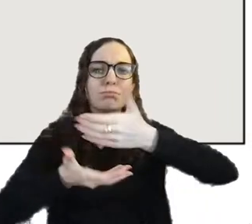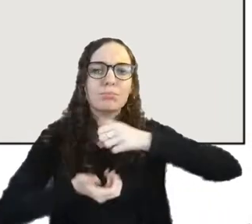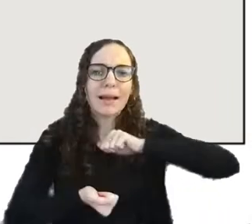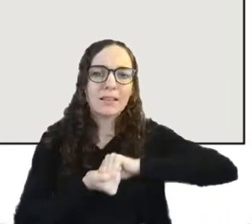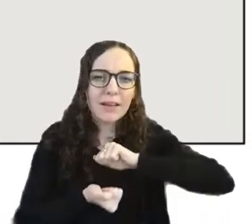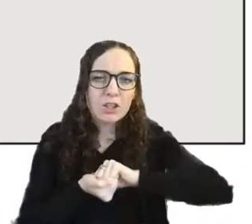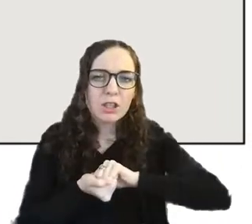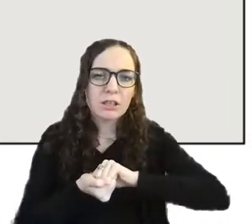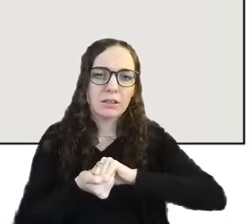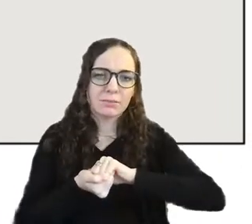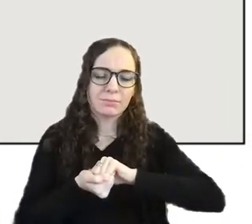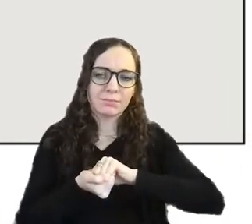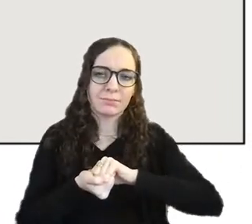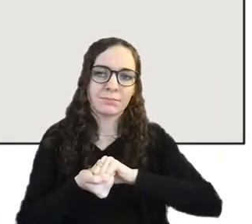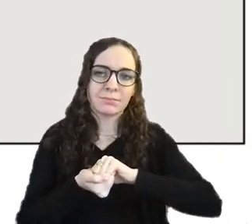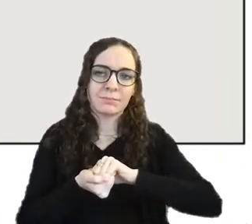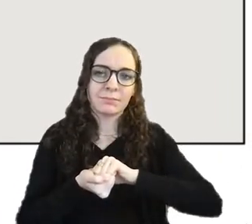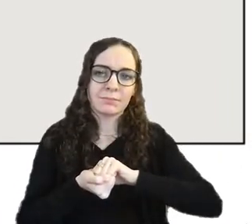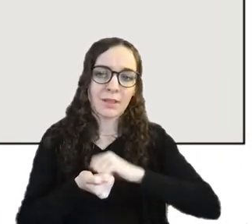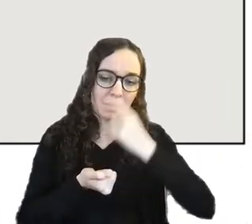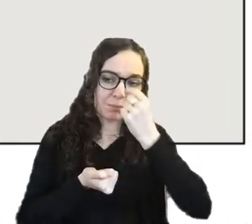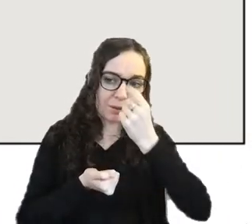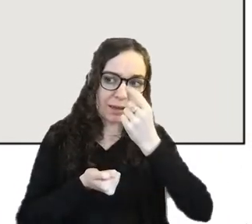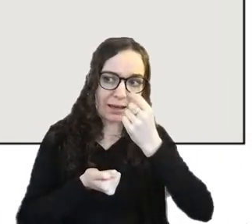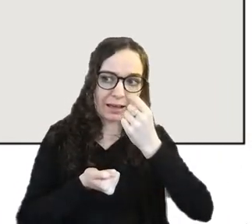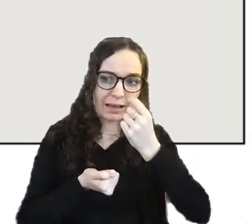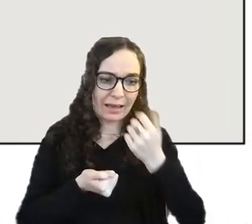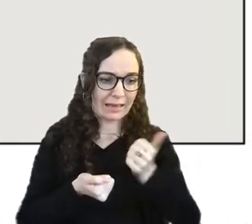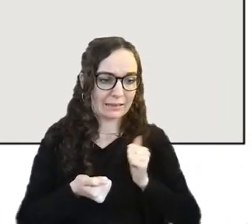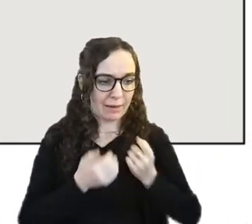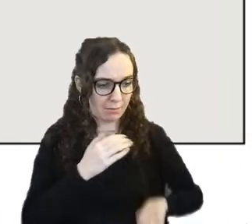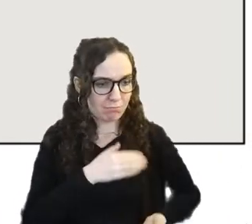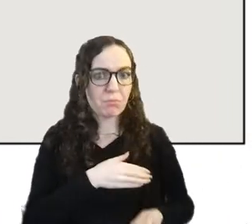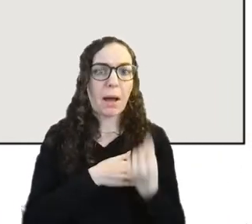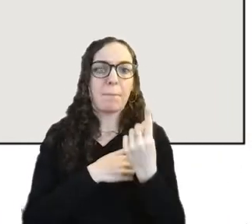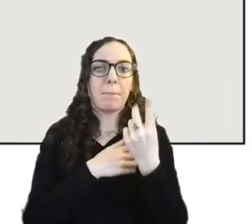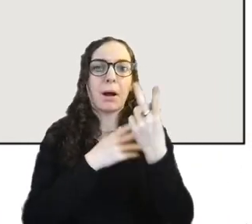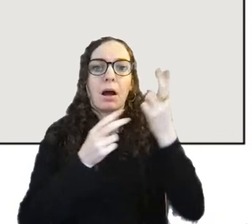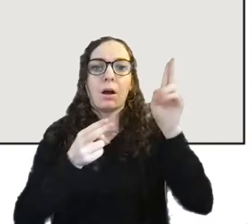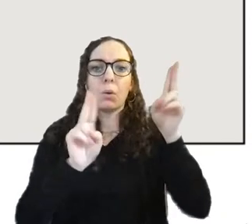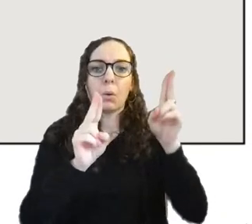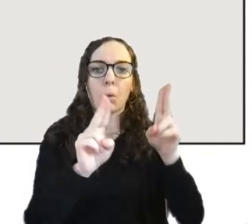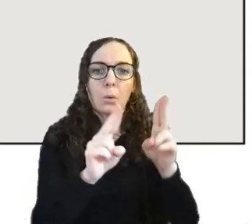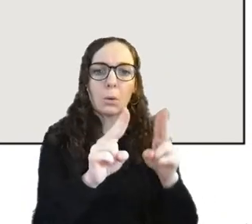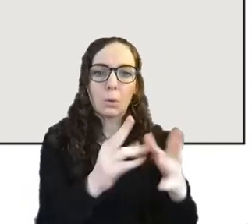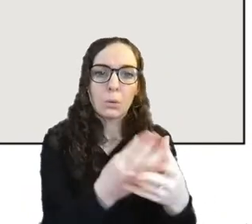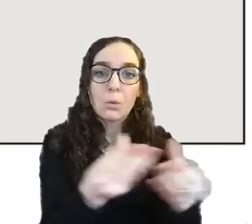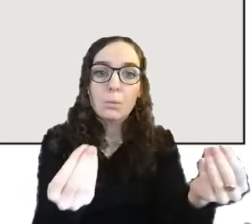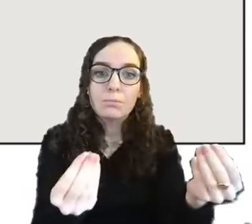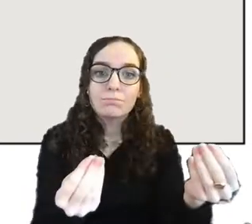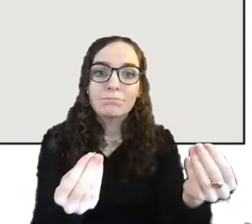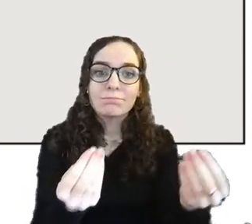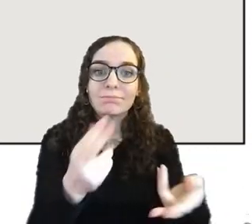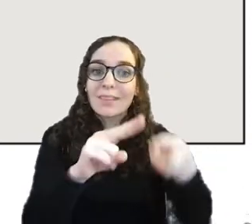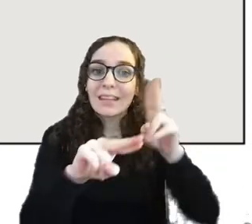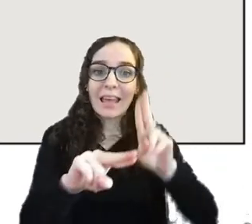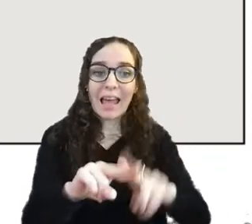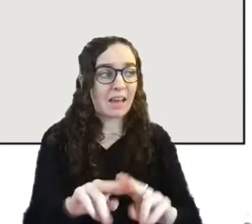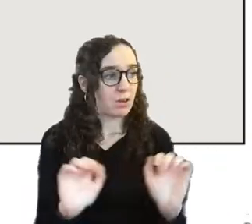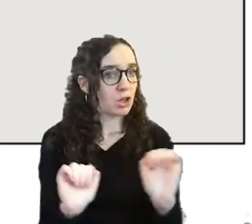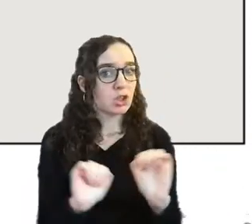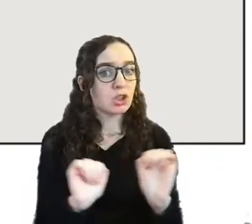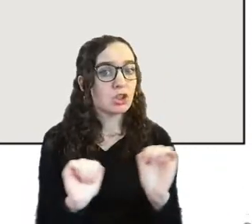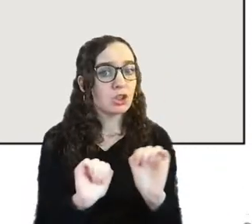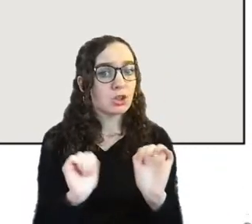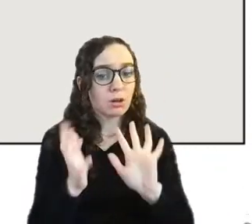might be a risk of obsolescence and of disappearing um if an adequate preservation strategy is